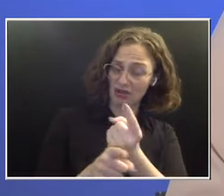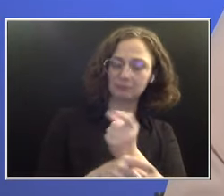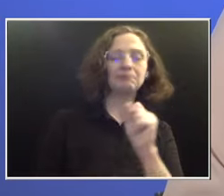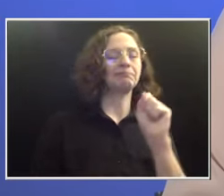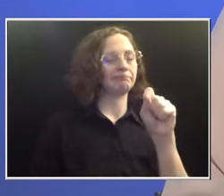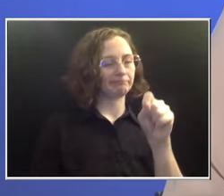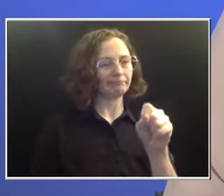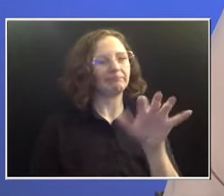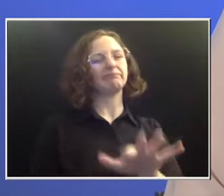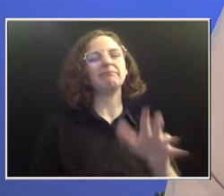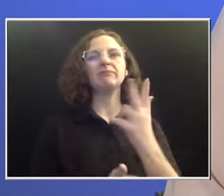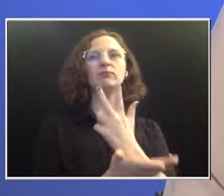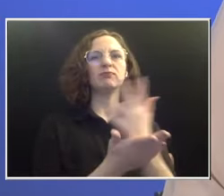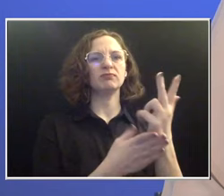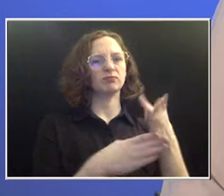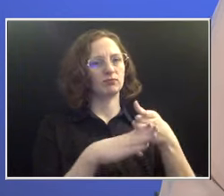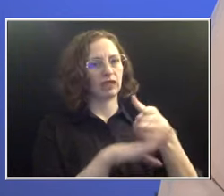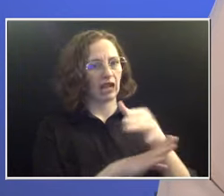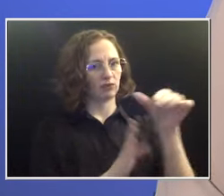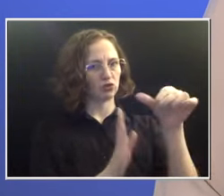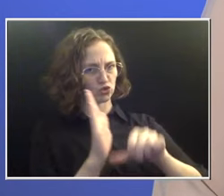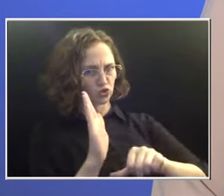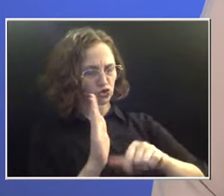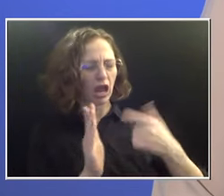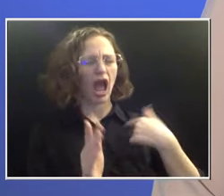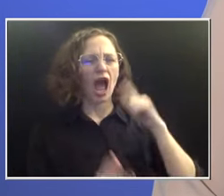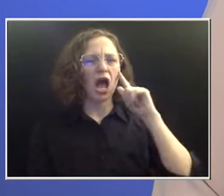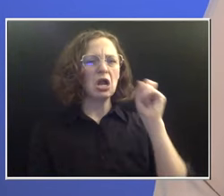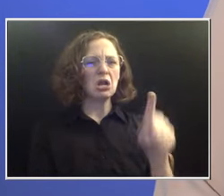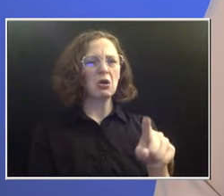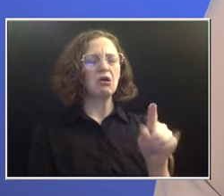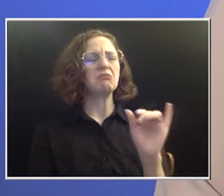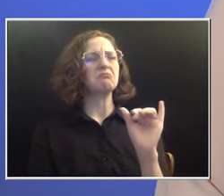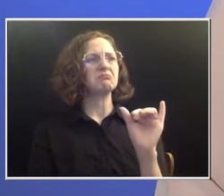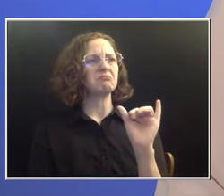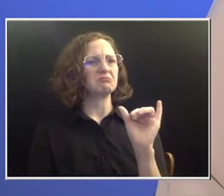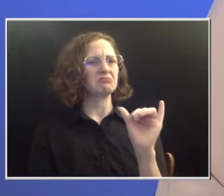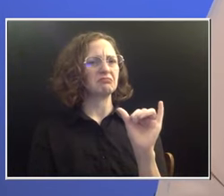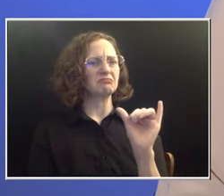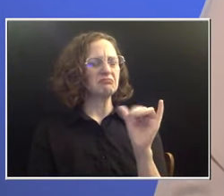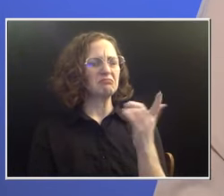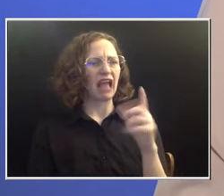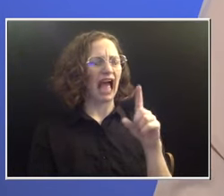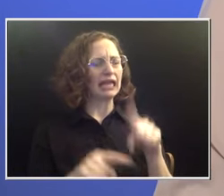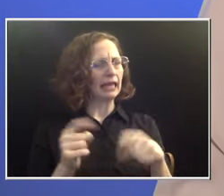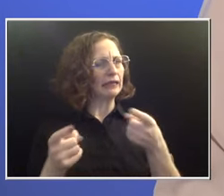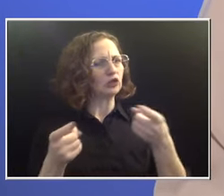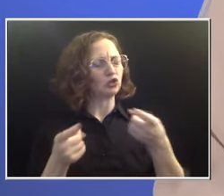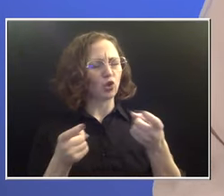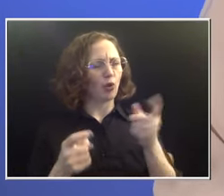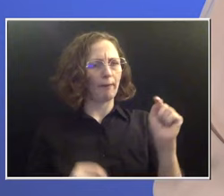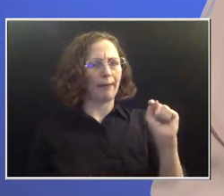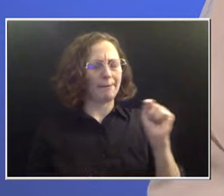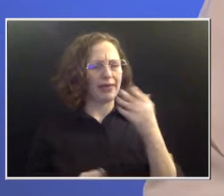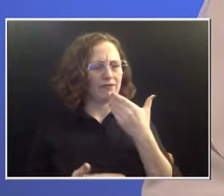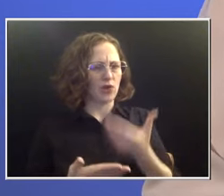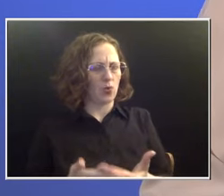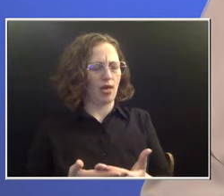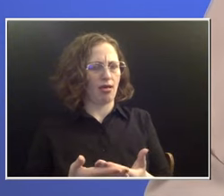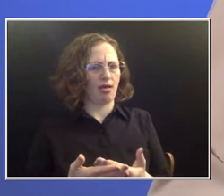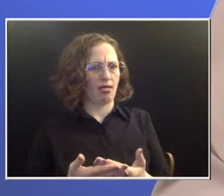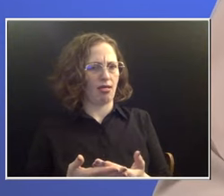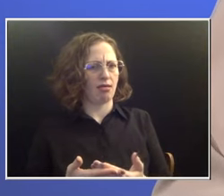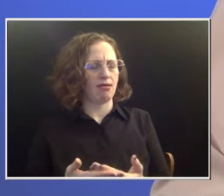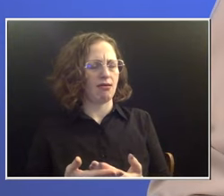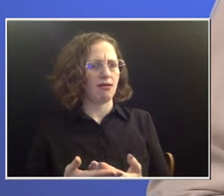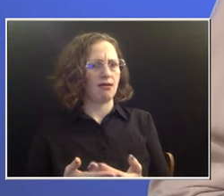I noticed that I didn't really have great control of my bladder. I just, you know, it was, it